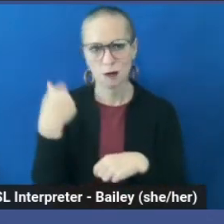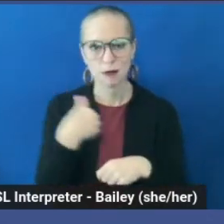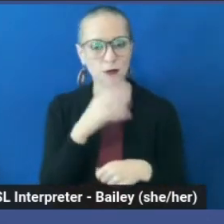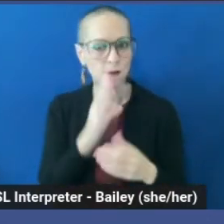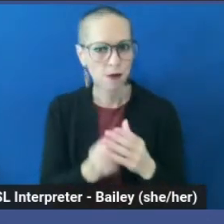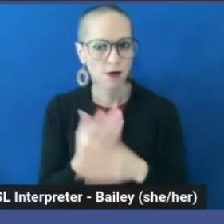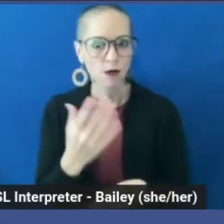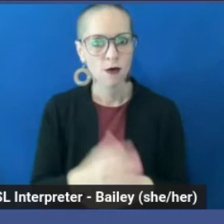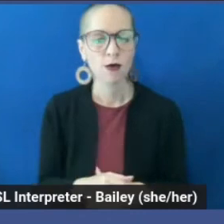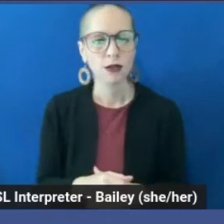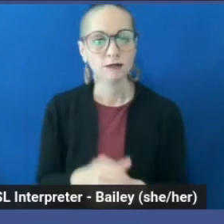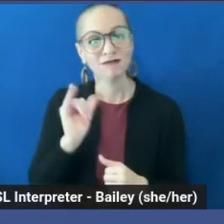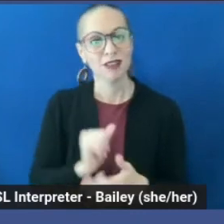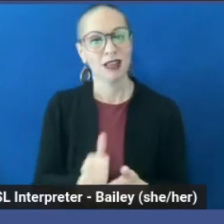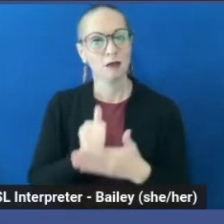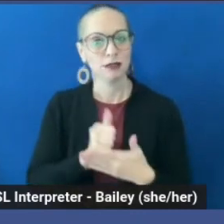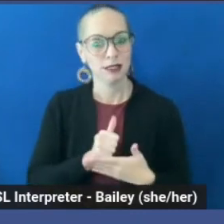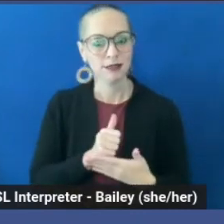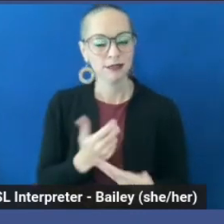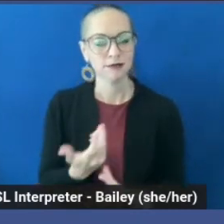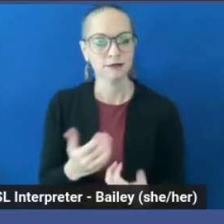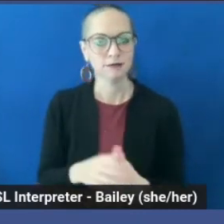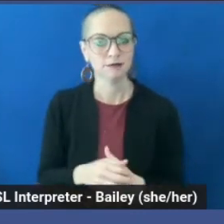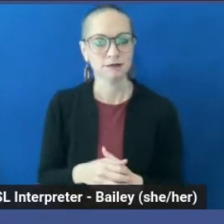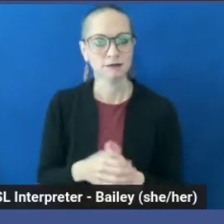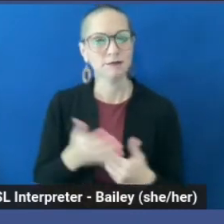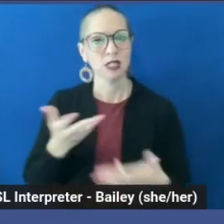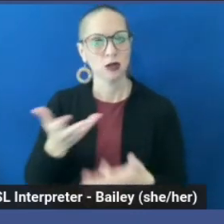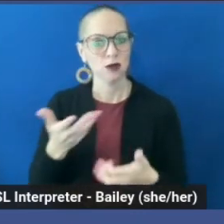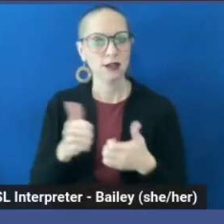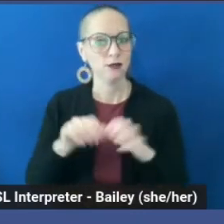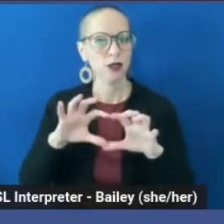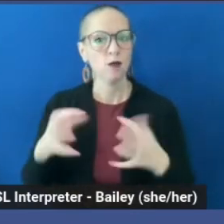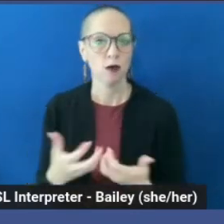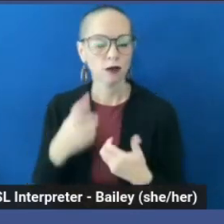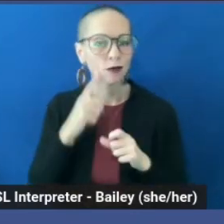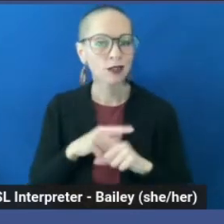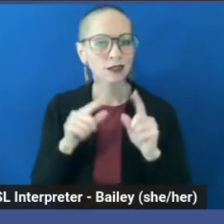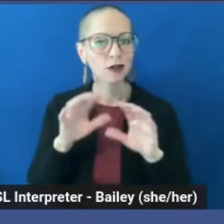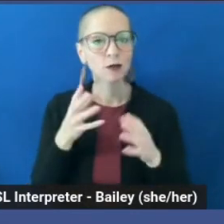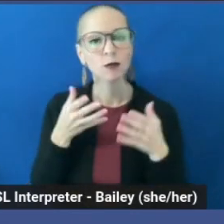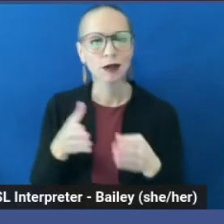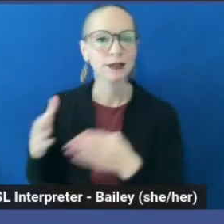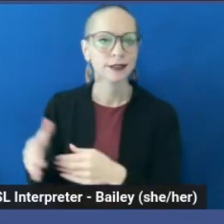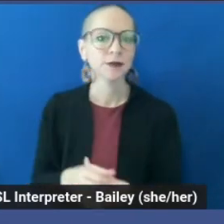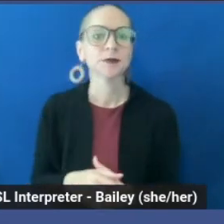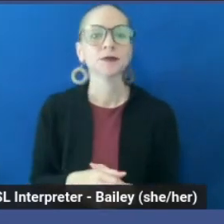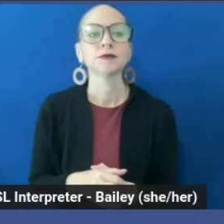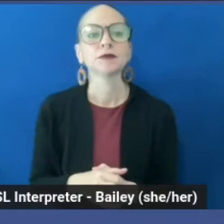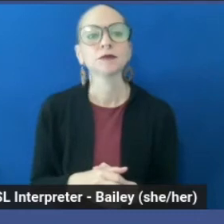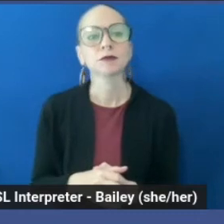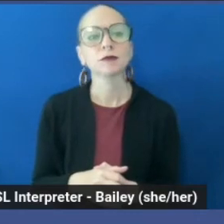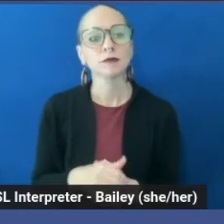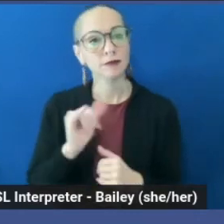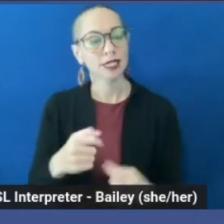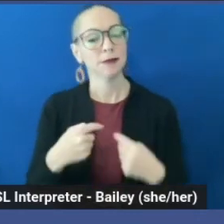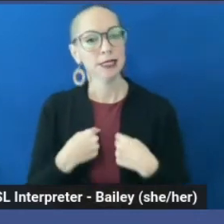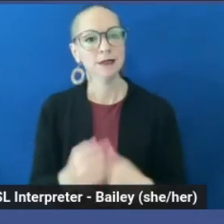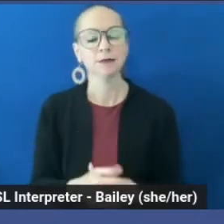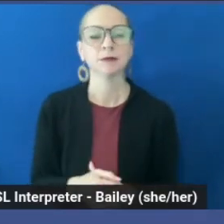It helps us interact with the world in different ways. And this is me,